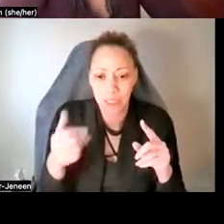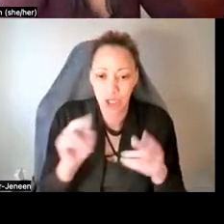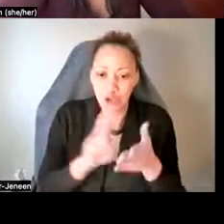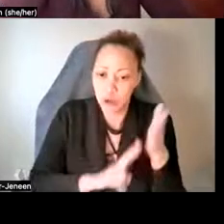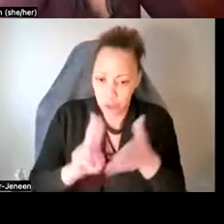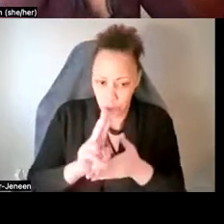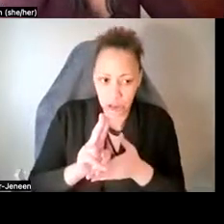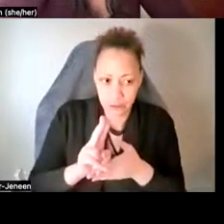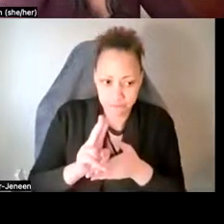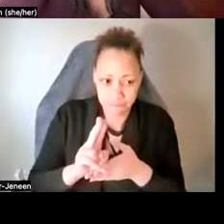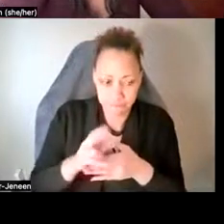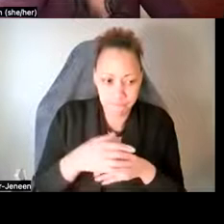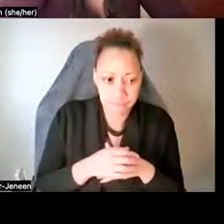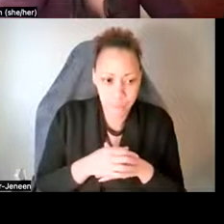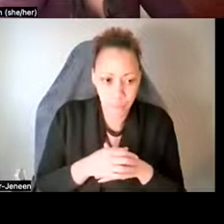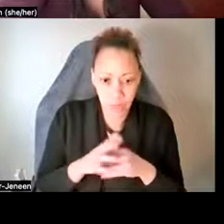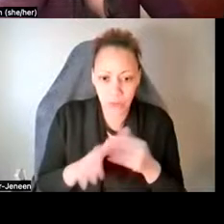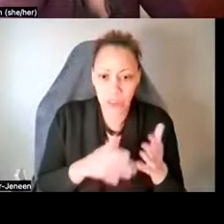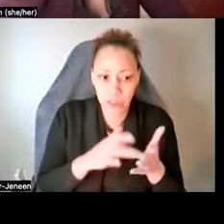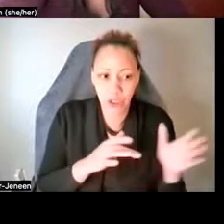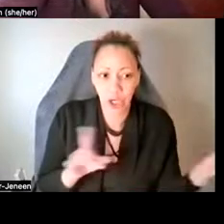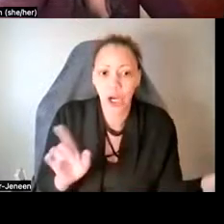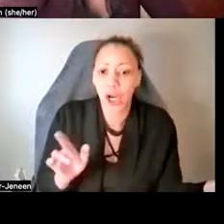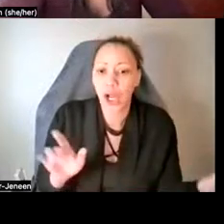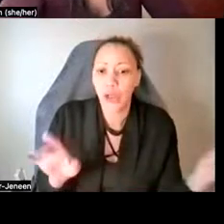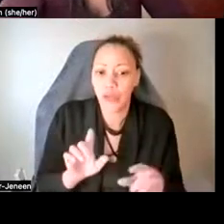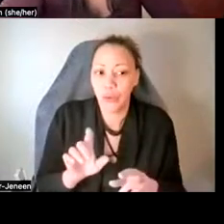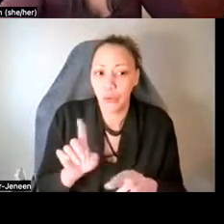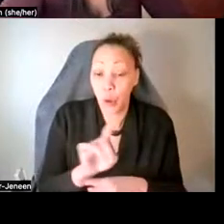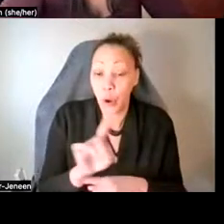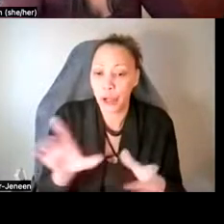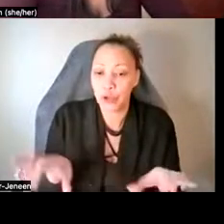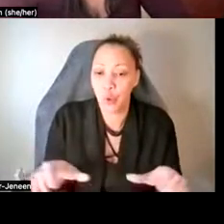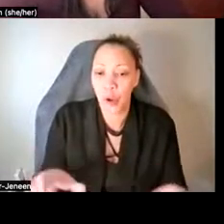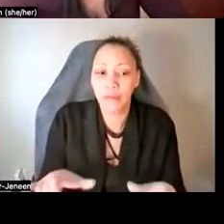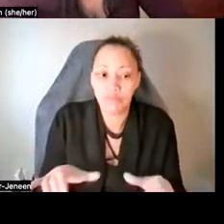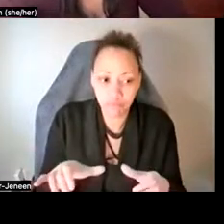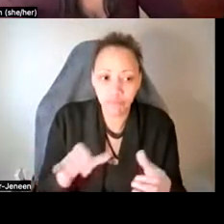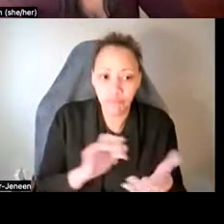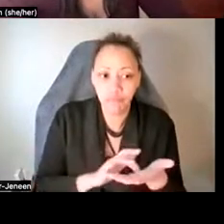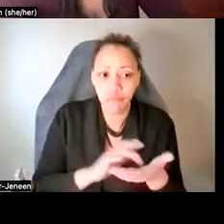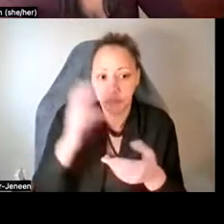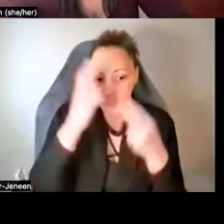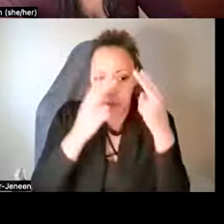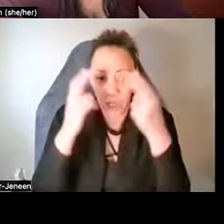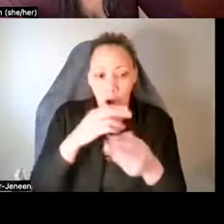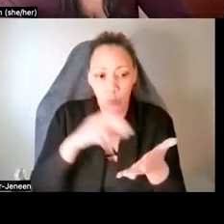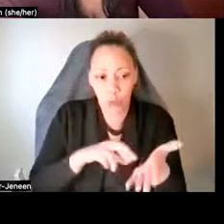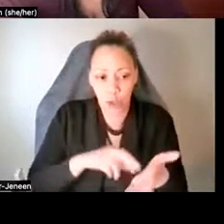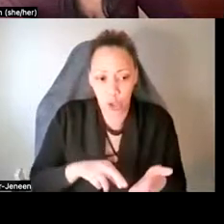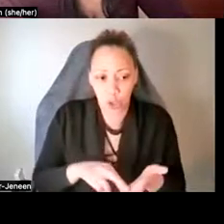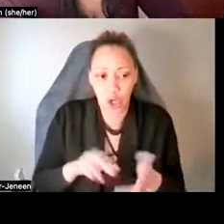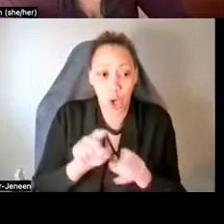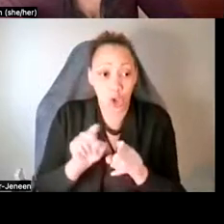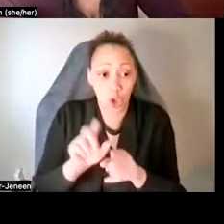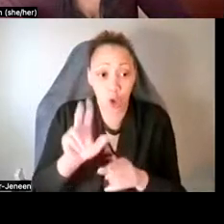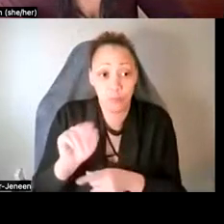uh, uh, center where they're doing psychedelic research. Um, this is a cool article from the New York times, the